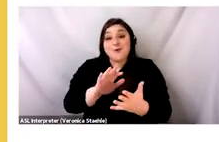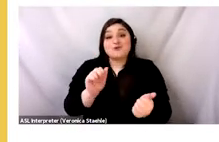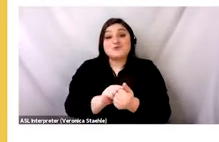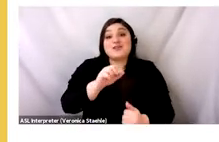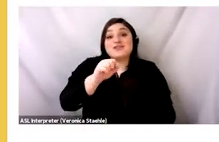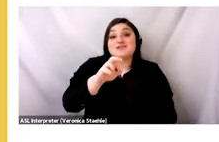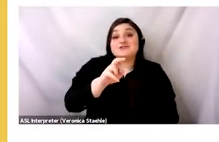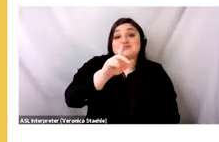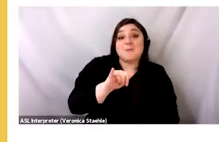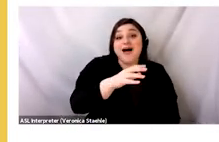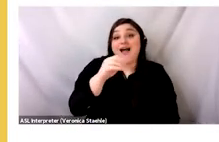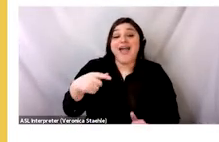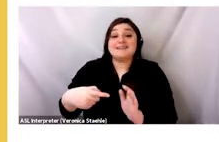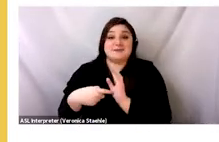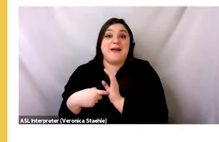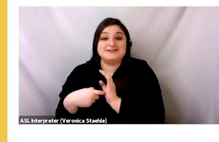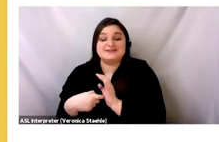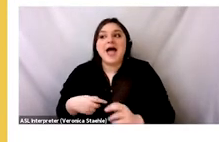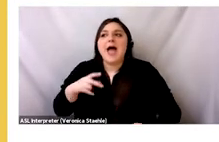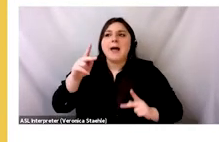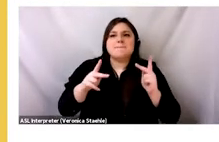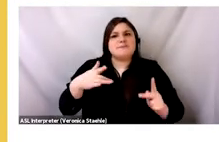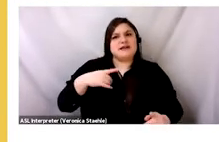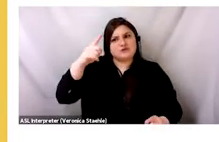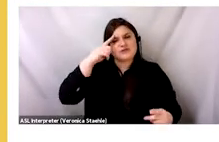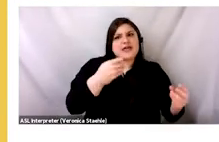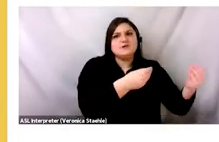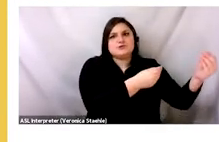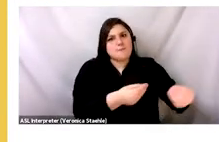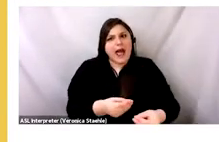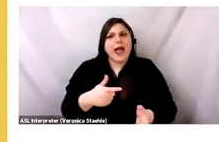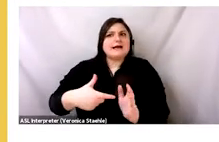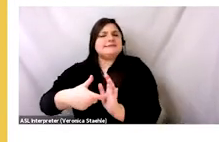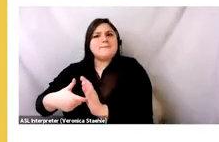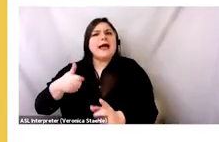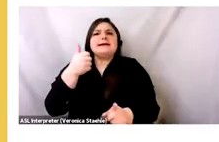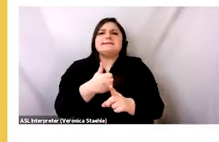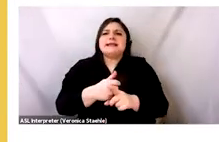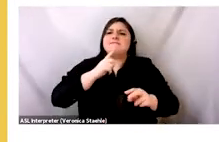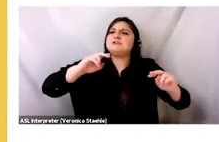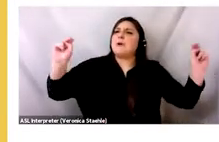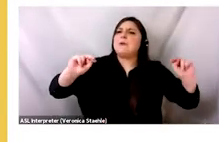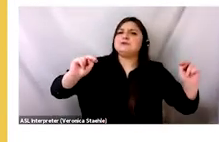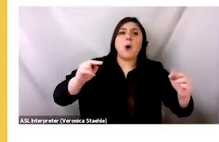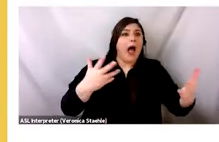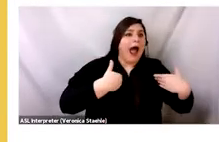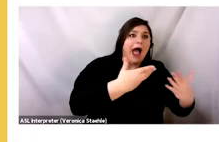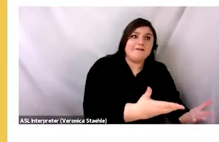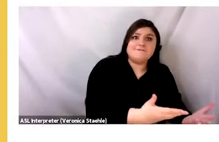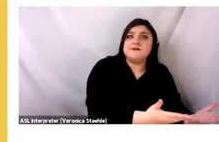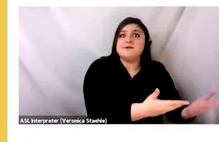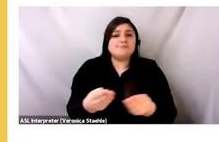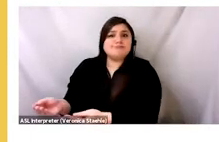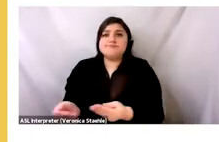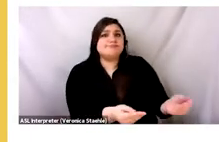you know, supply and demand, which also assumes that supply and demand are neutral forces, which they are not. This history,